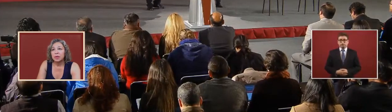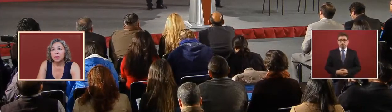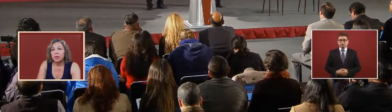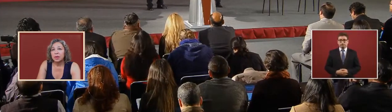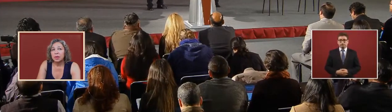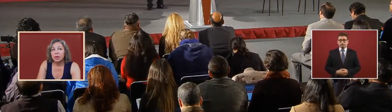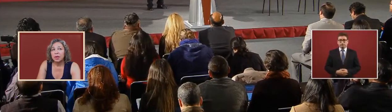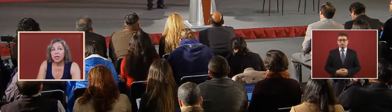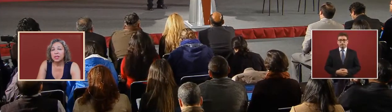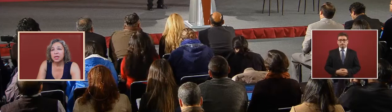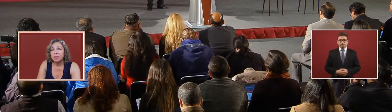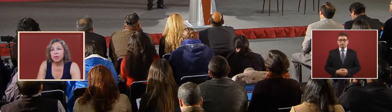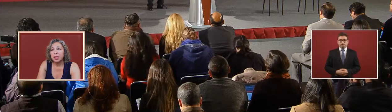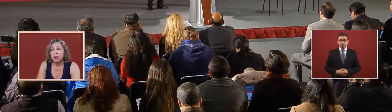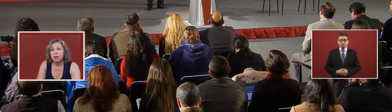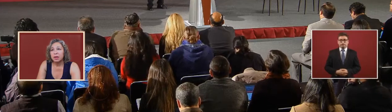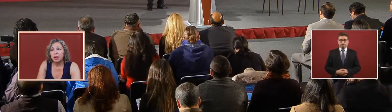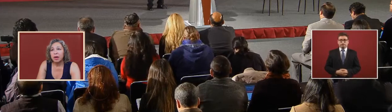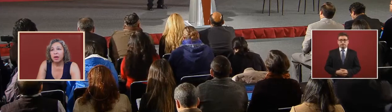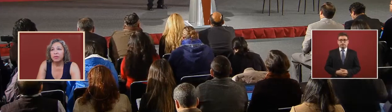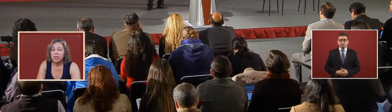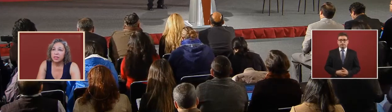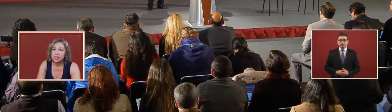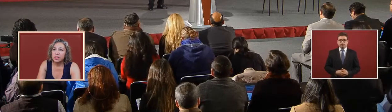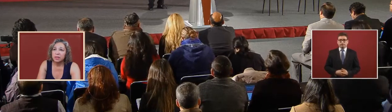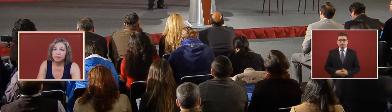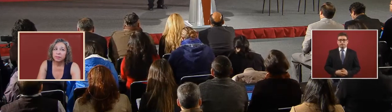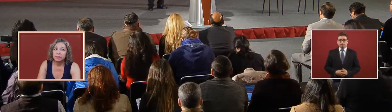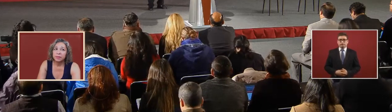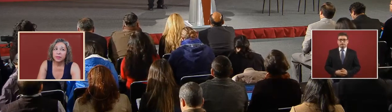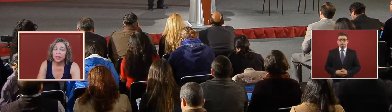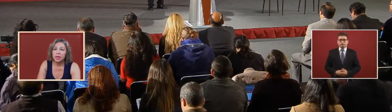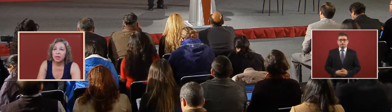so as an epilogue of this